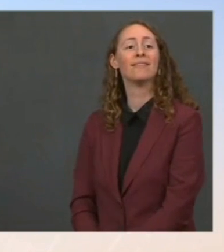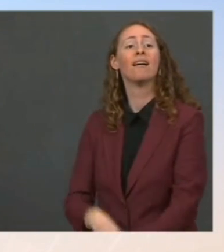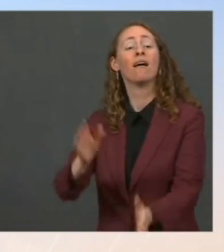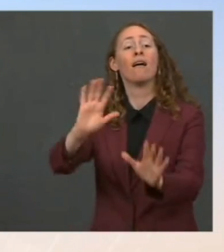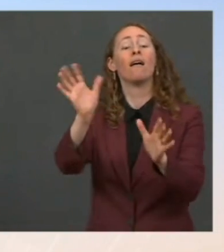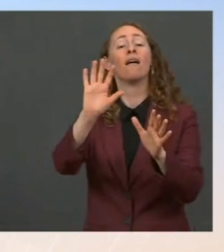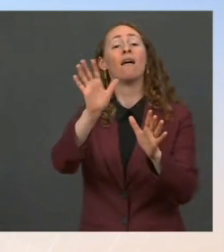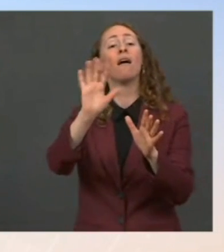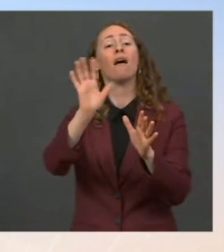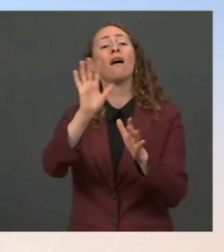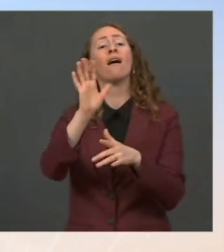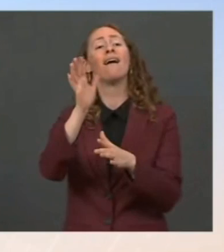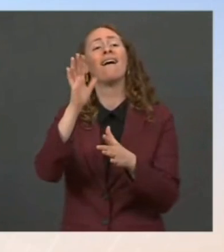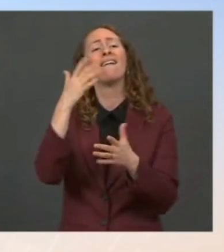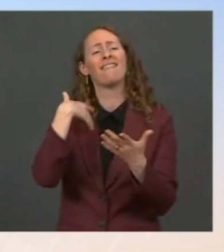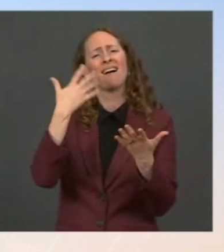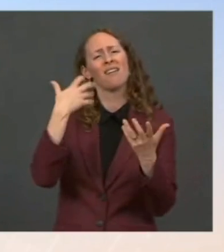compensation Let's give some other people more time here, okay?